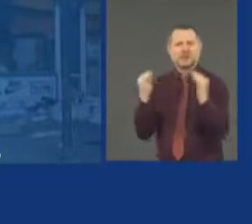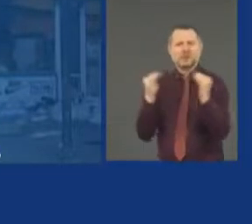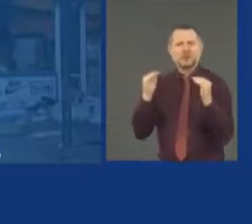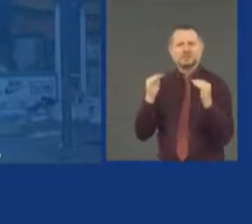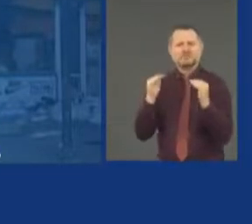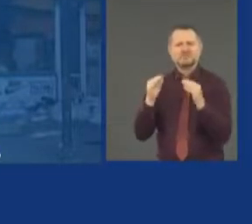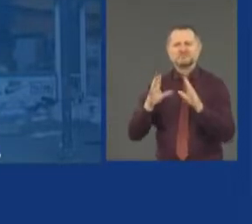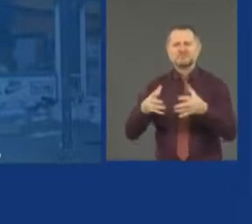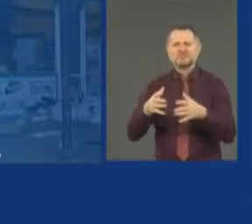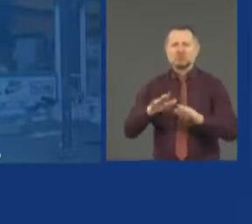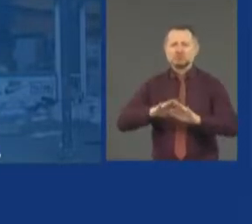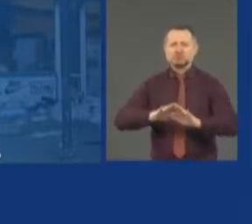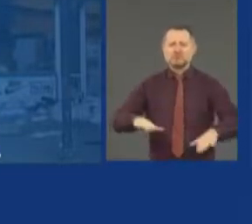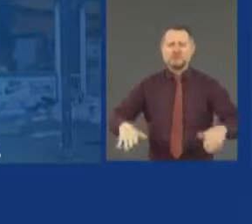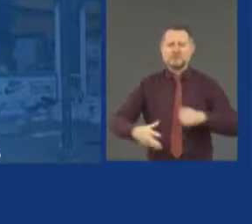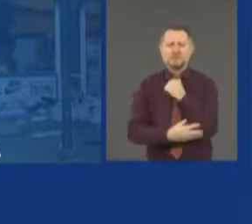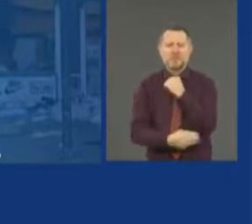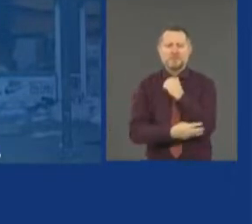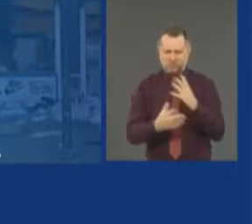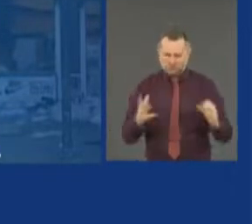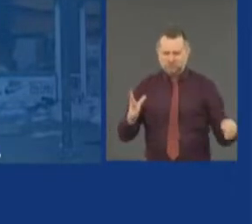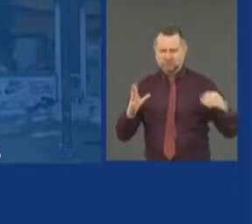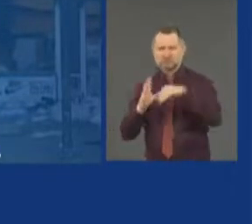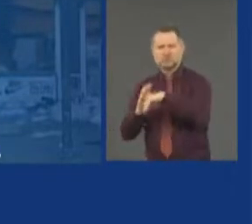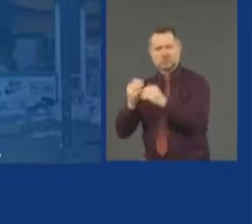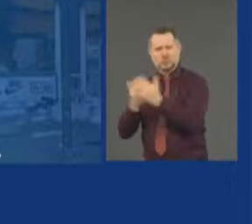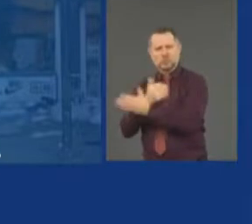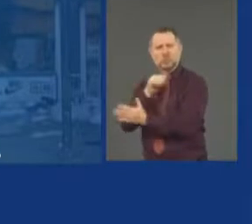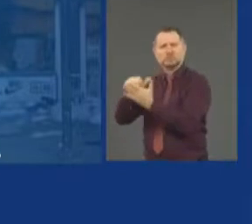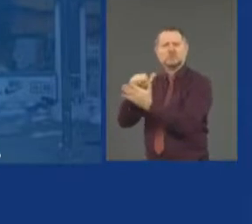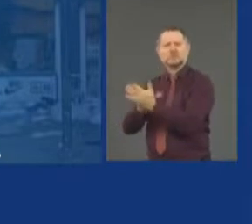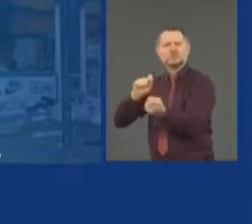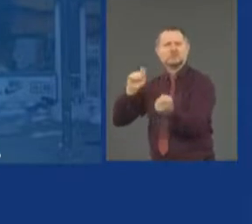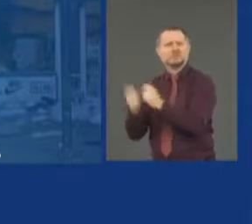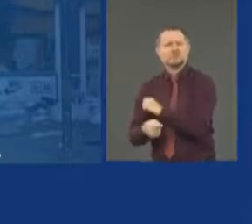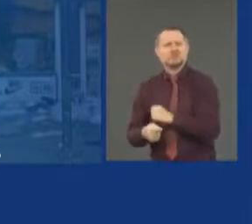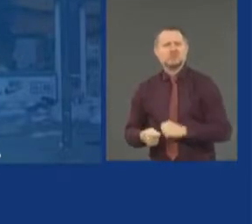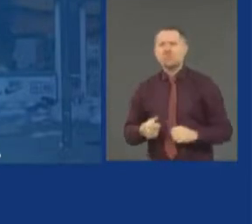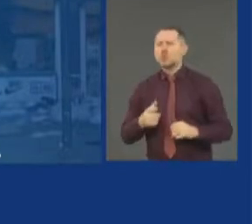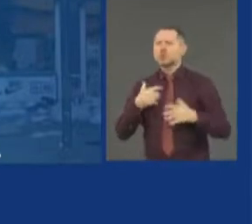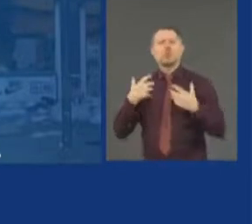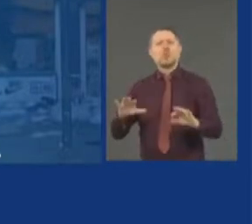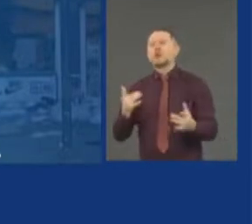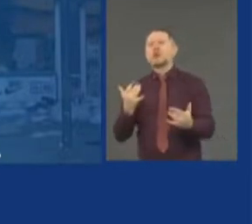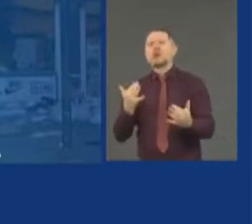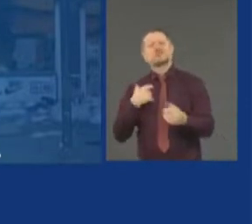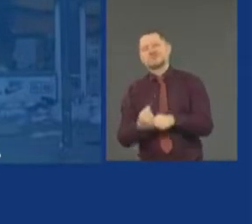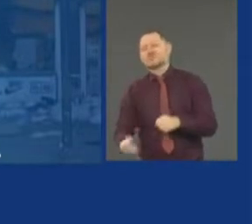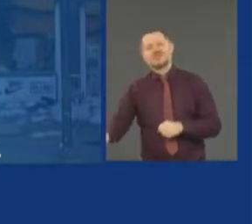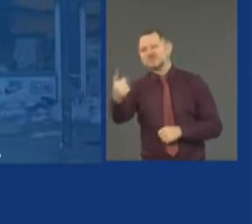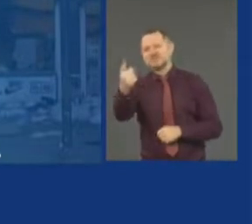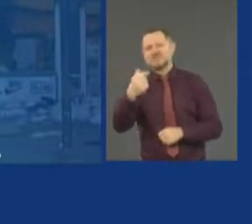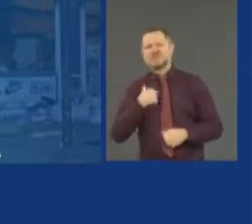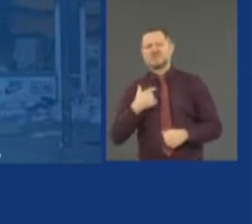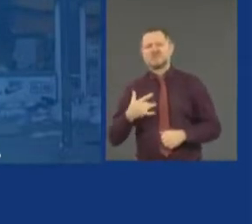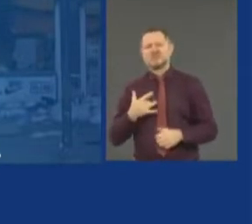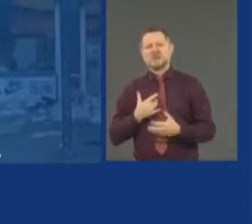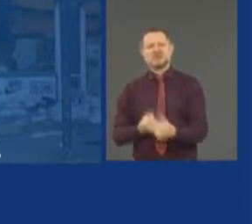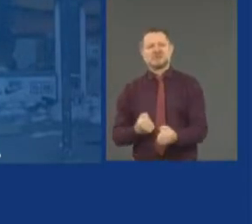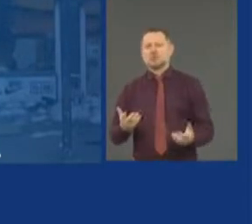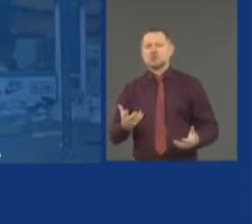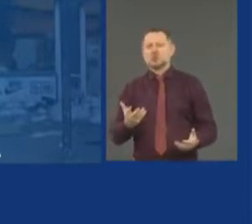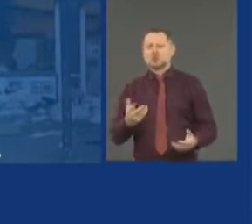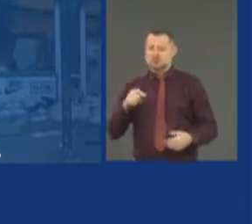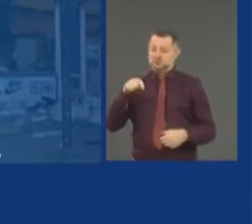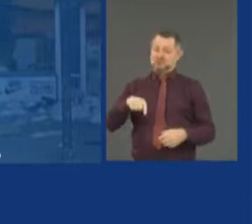agenda. And I wouldn't wait for next year. I think that Congress should pass those laws now.